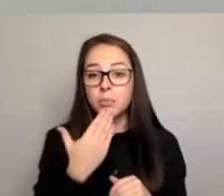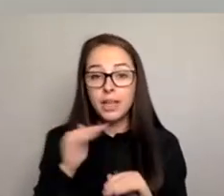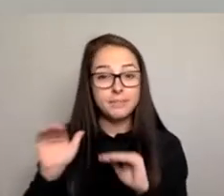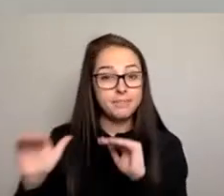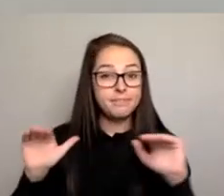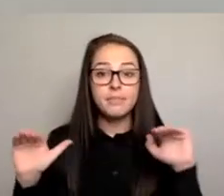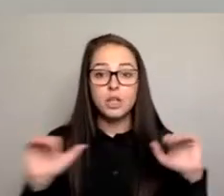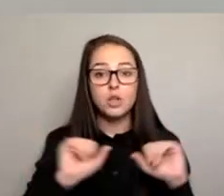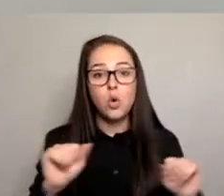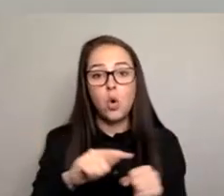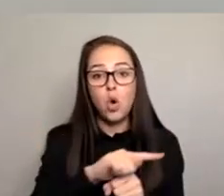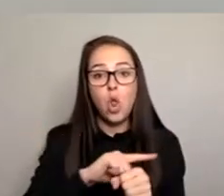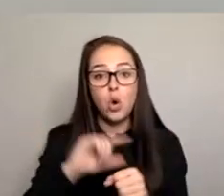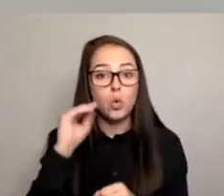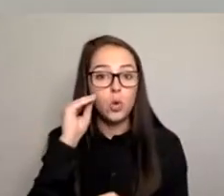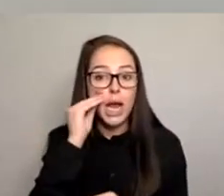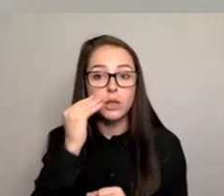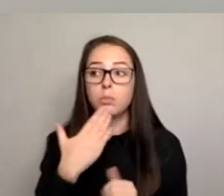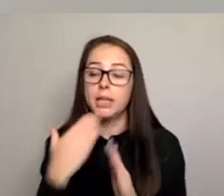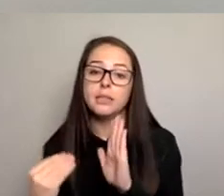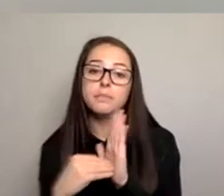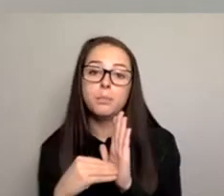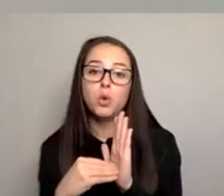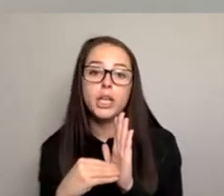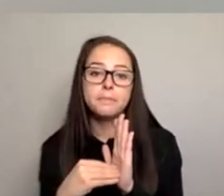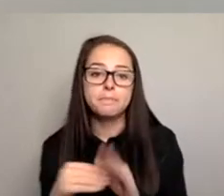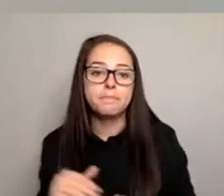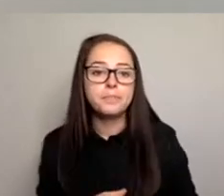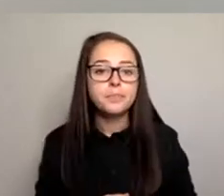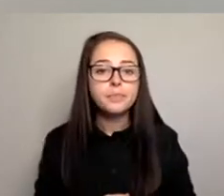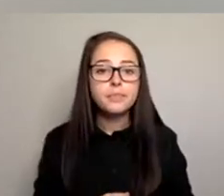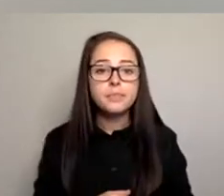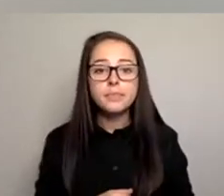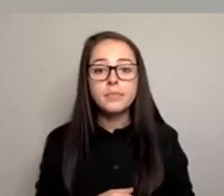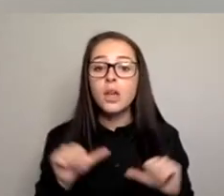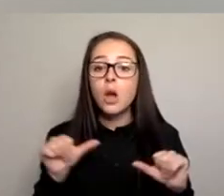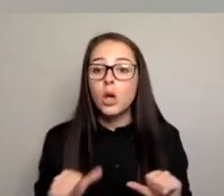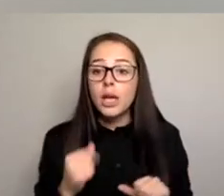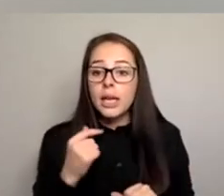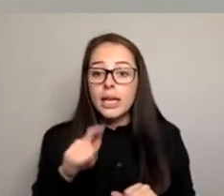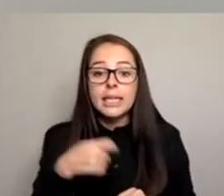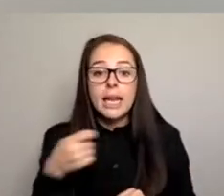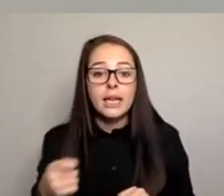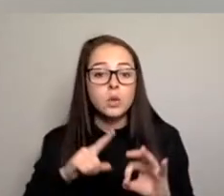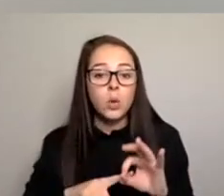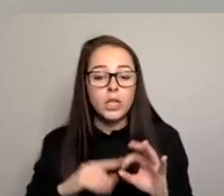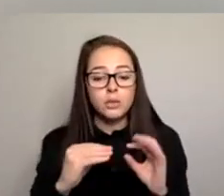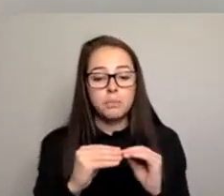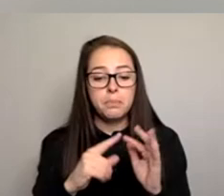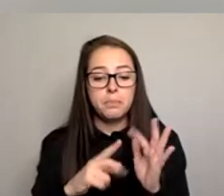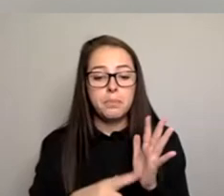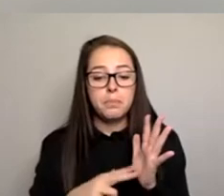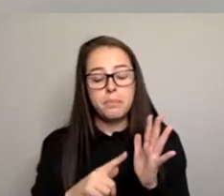Thanks so much, Linda. There's just one more question that's come through from Belinda. As a newbie to working in local government, this has been very